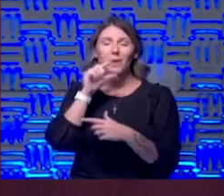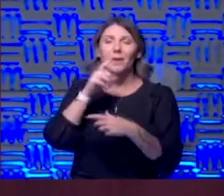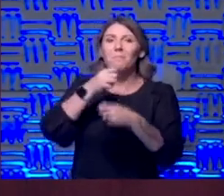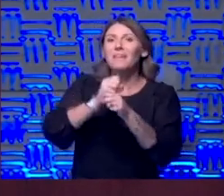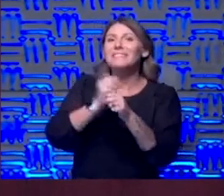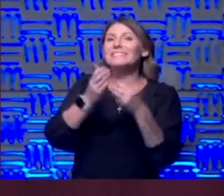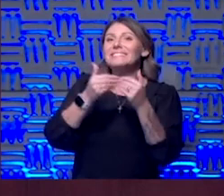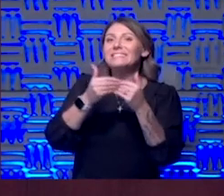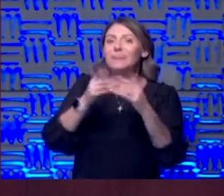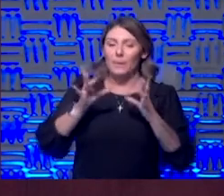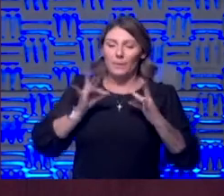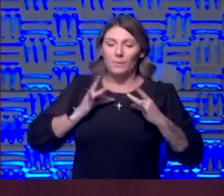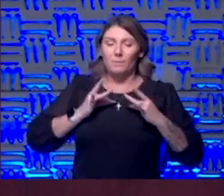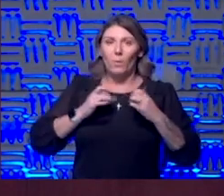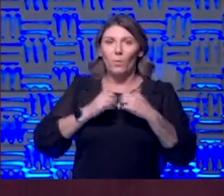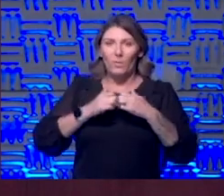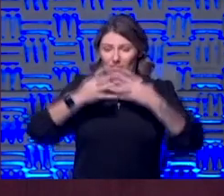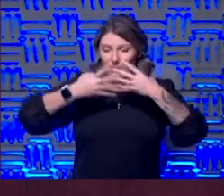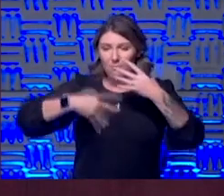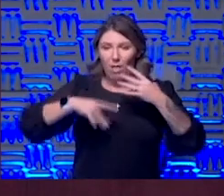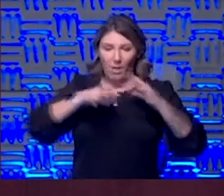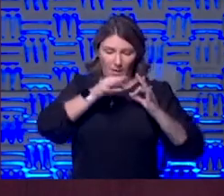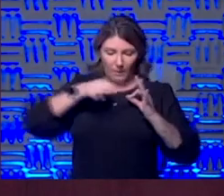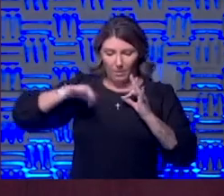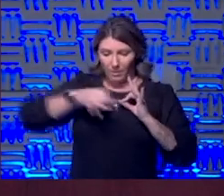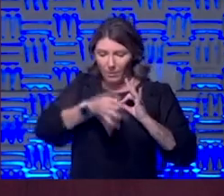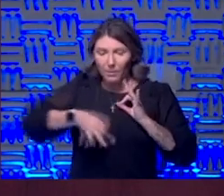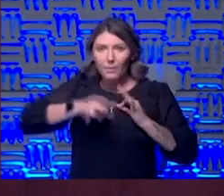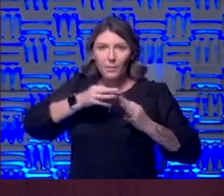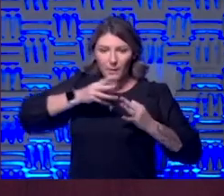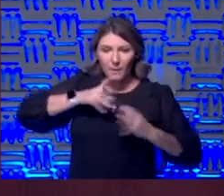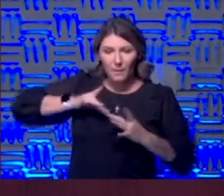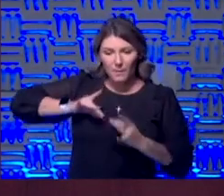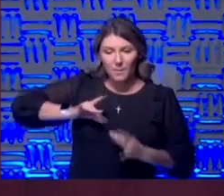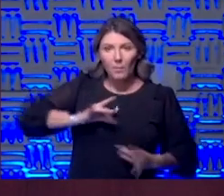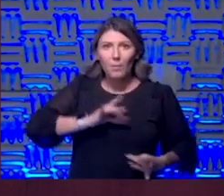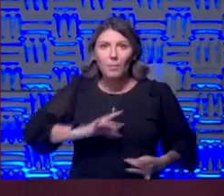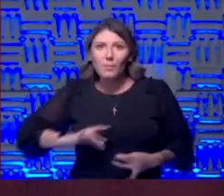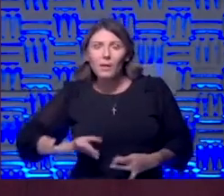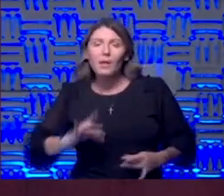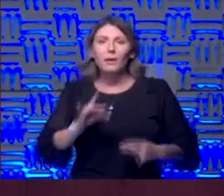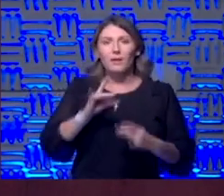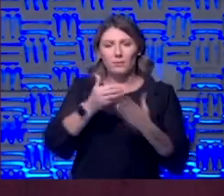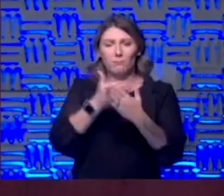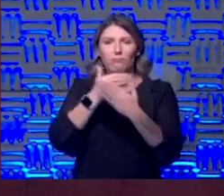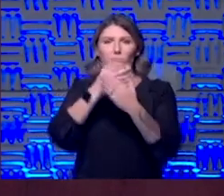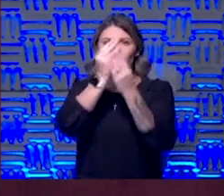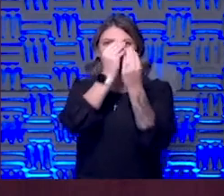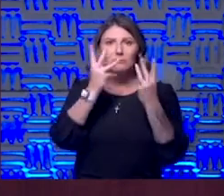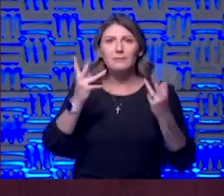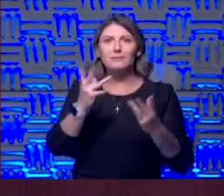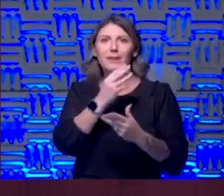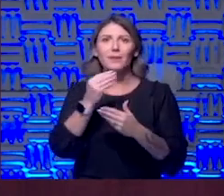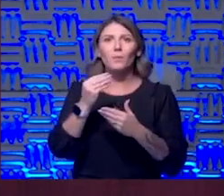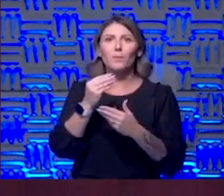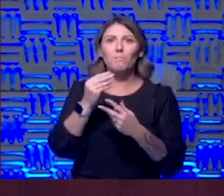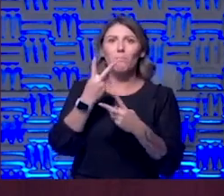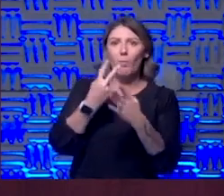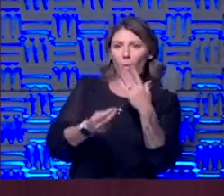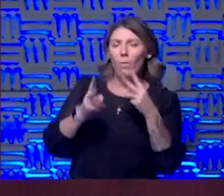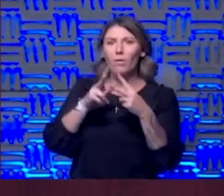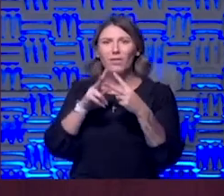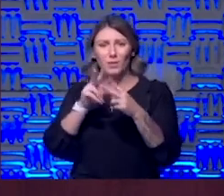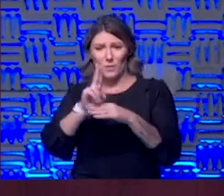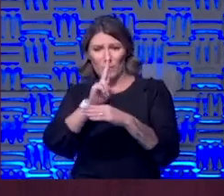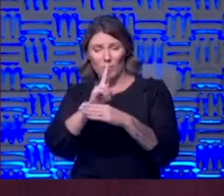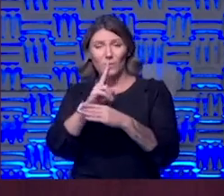bloodstream so the airway sees much more nicotine but also we have now new data on the propylene glycol and the vegetable glycerin that you